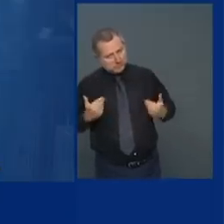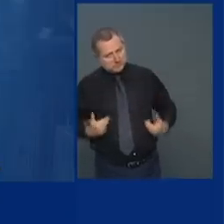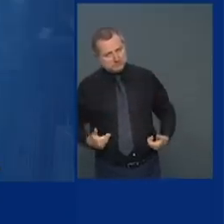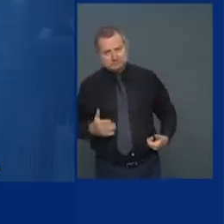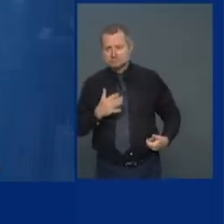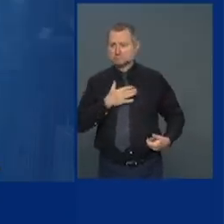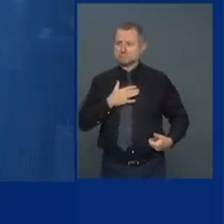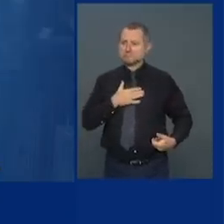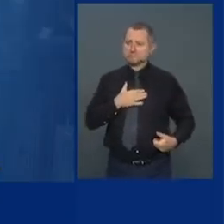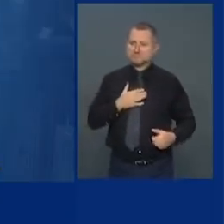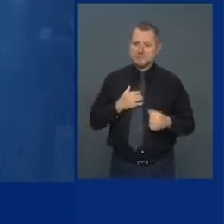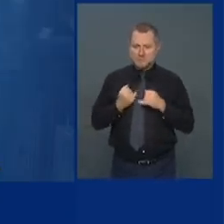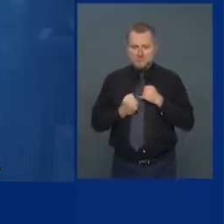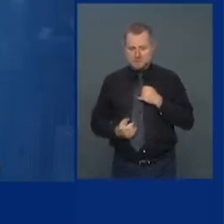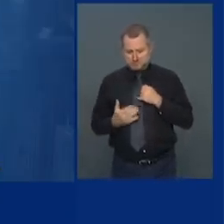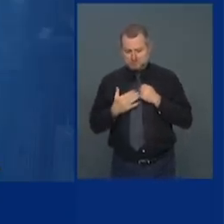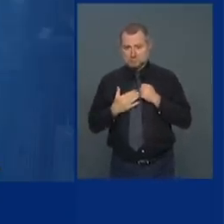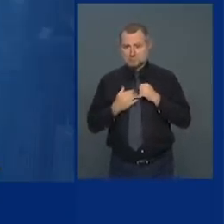differently